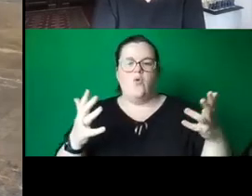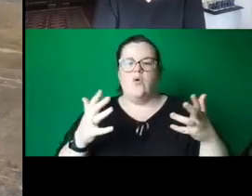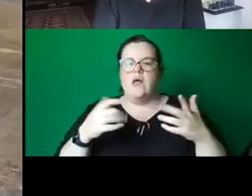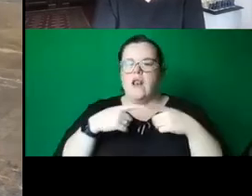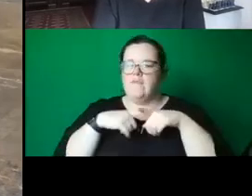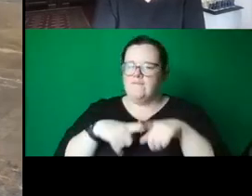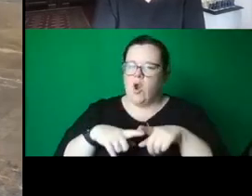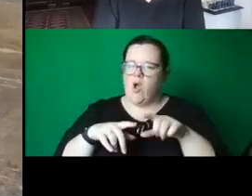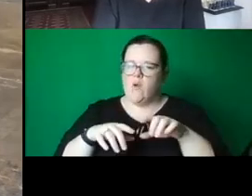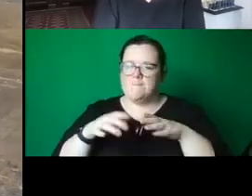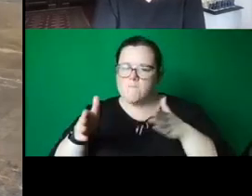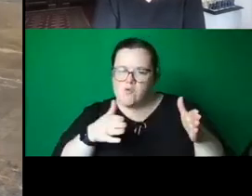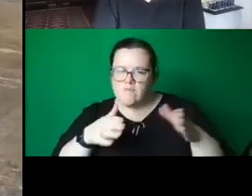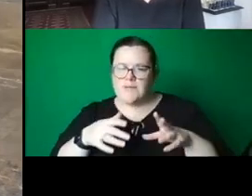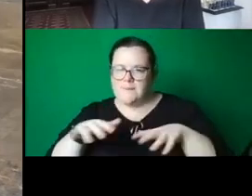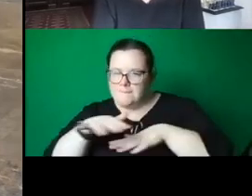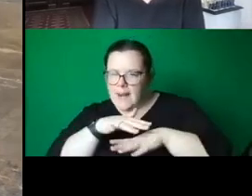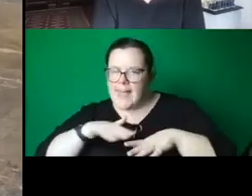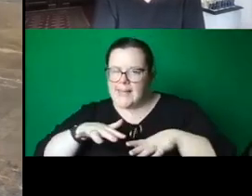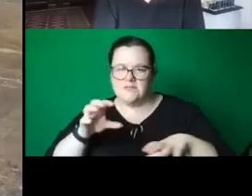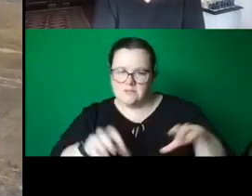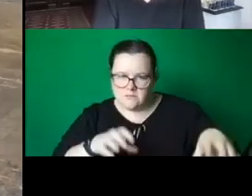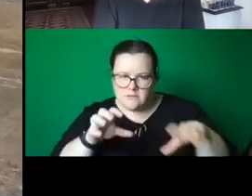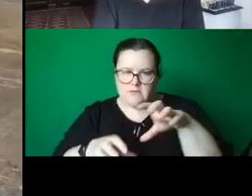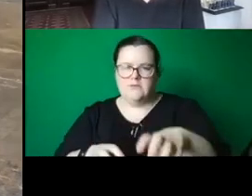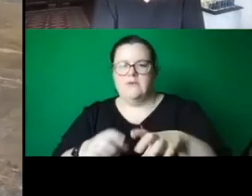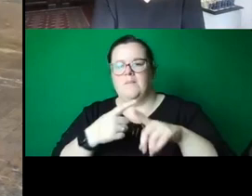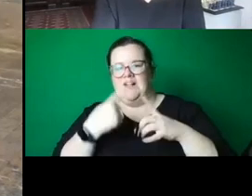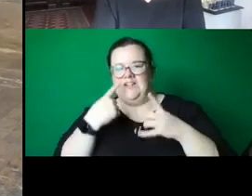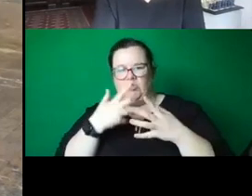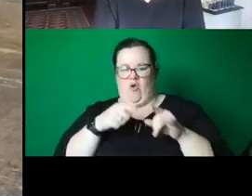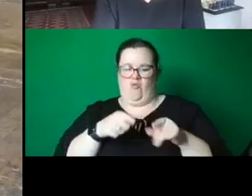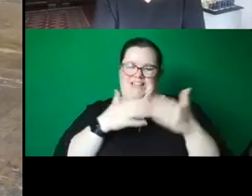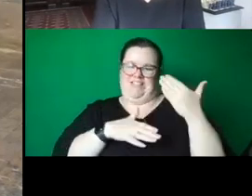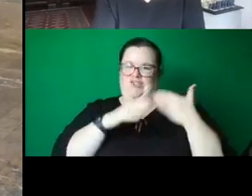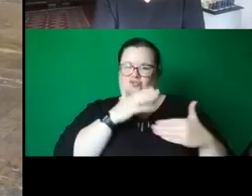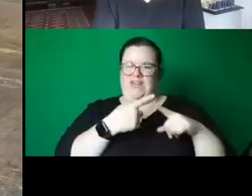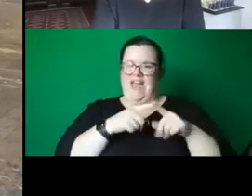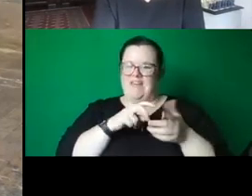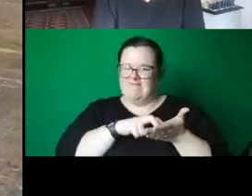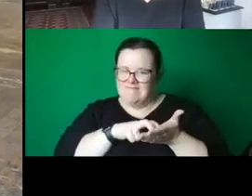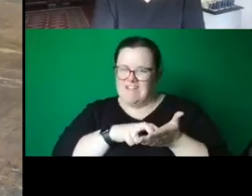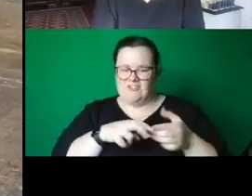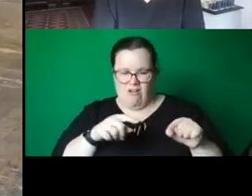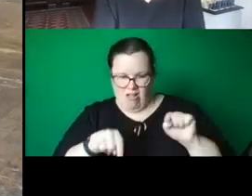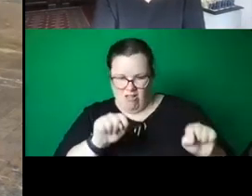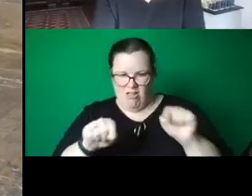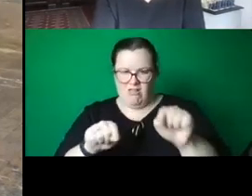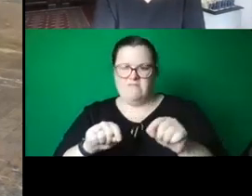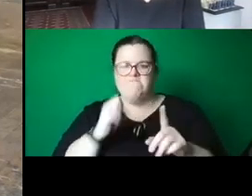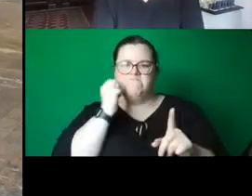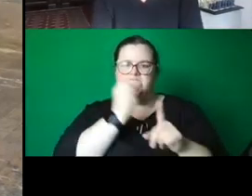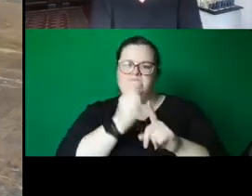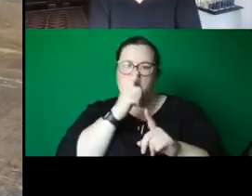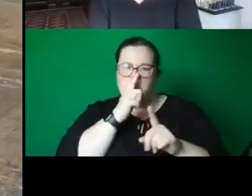and the sheer beauty and history evident in the fragile pieces of these pieces for its impact. Monumental this incarnation of the